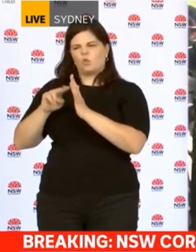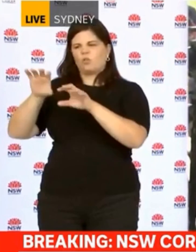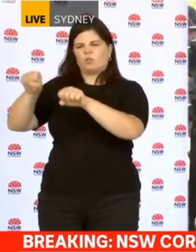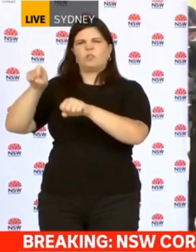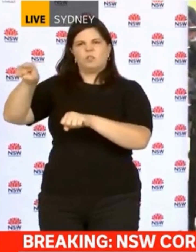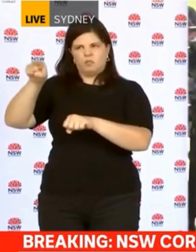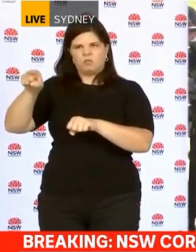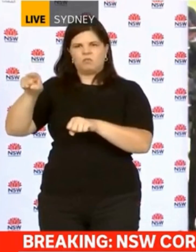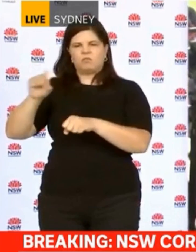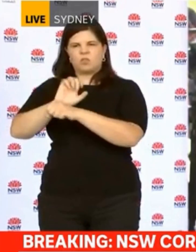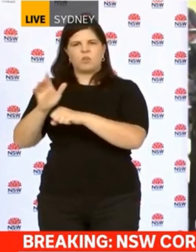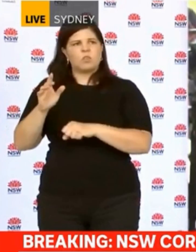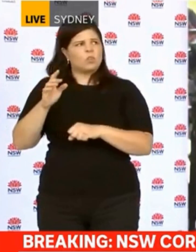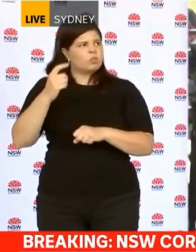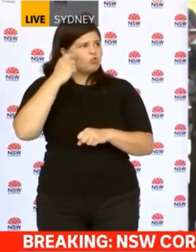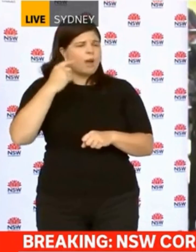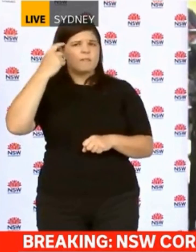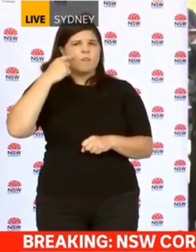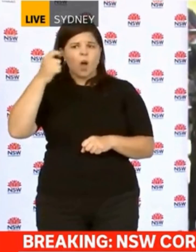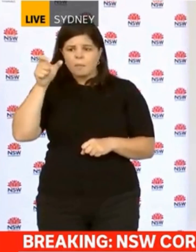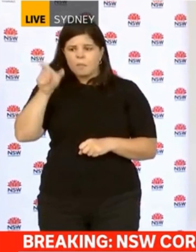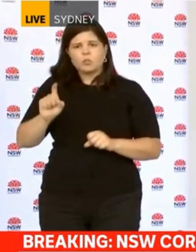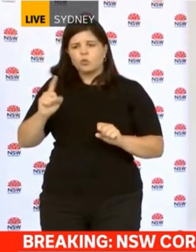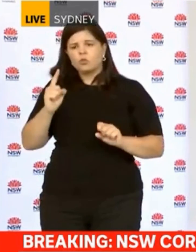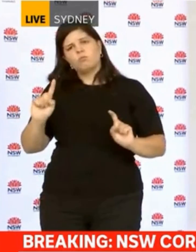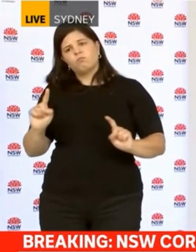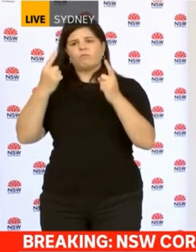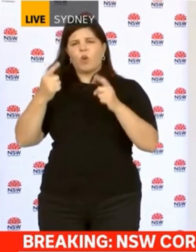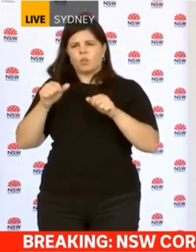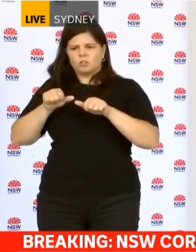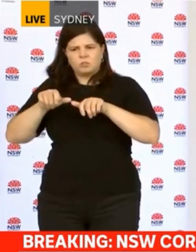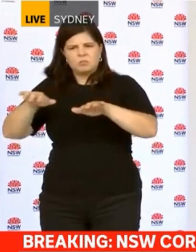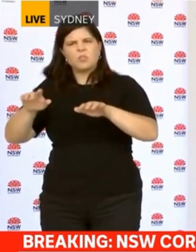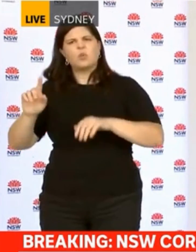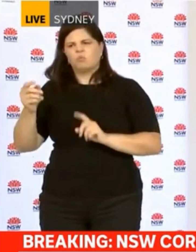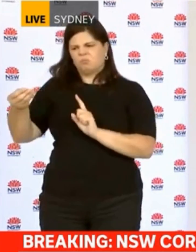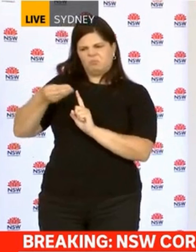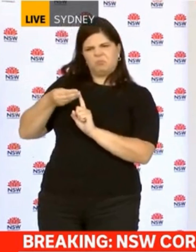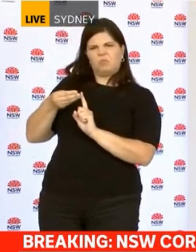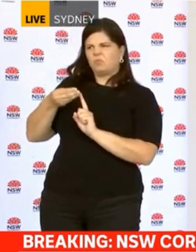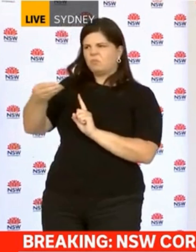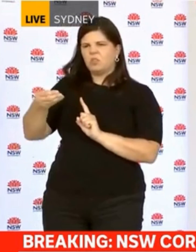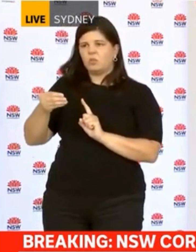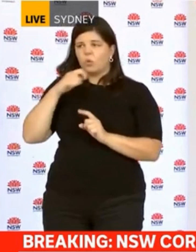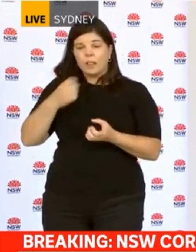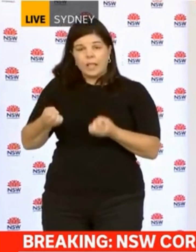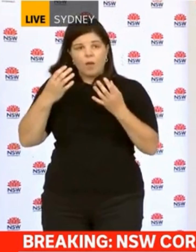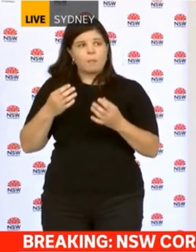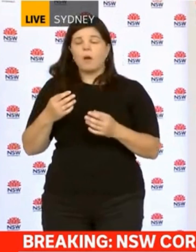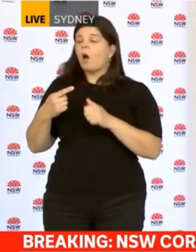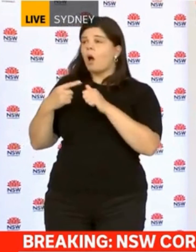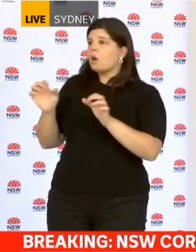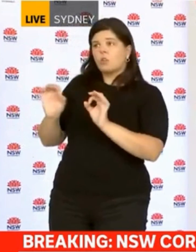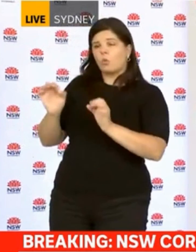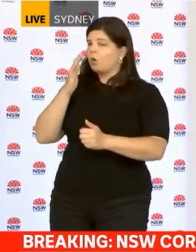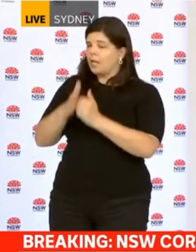hunt for patient zero over that Avalon cluster? Or is it still going? No, look, we never give up the hunt in New South Wales. And sometimes it might take us hours, sometimes days,